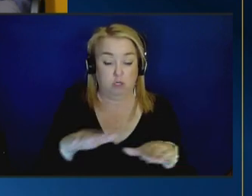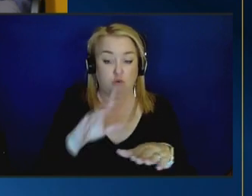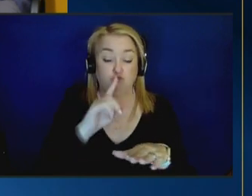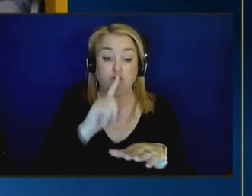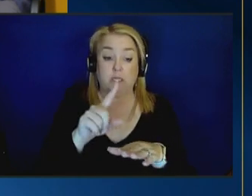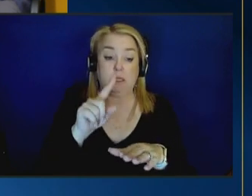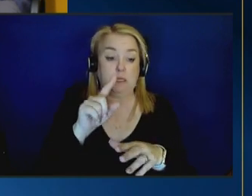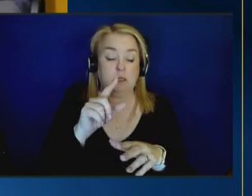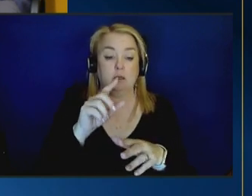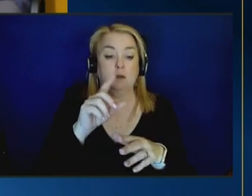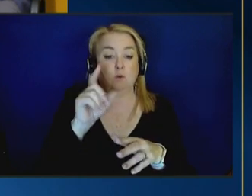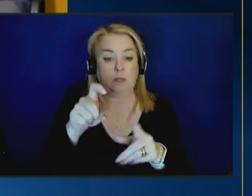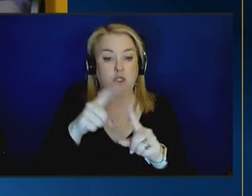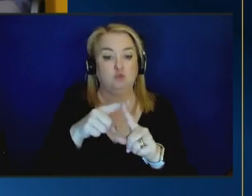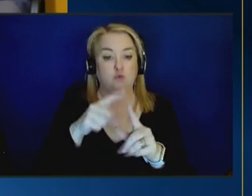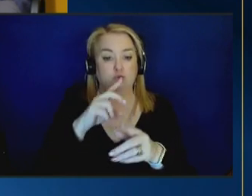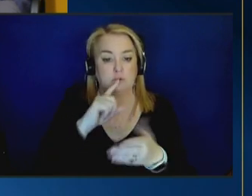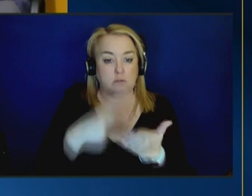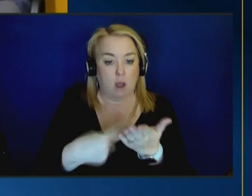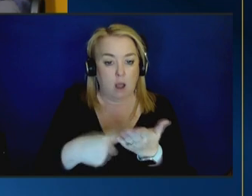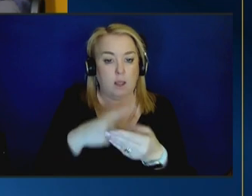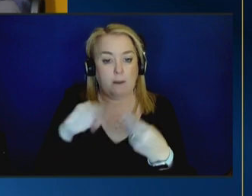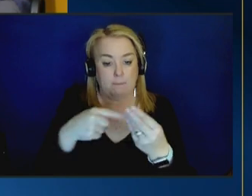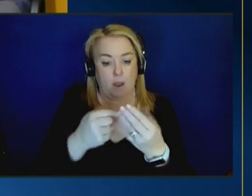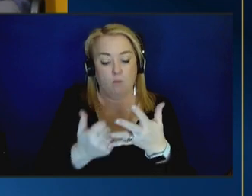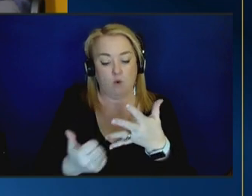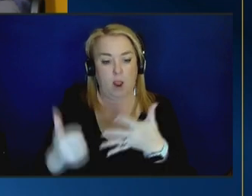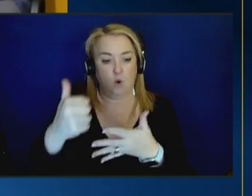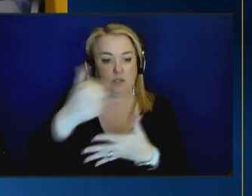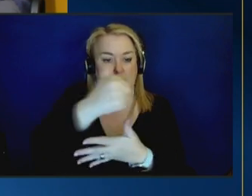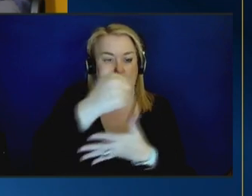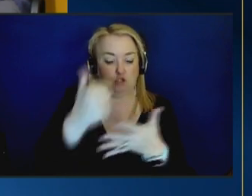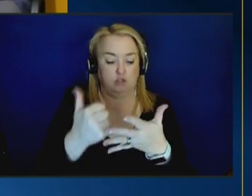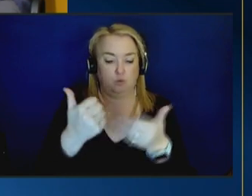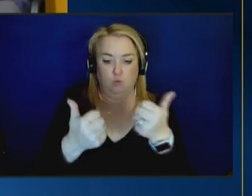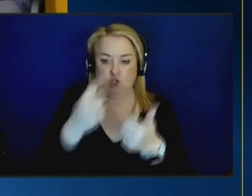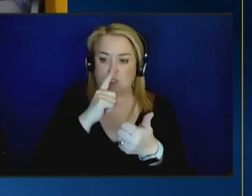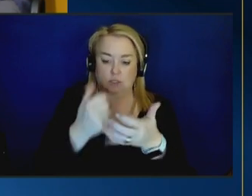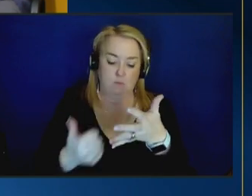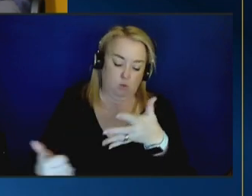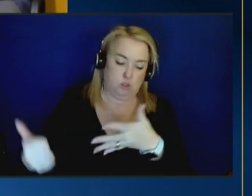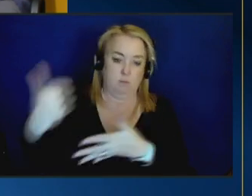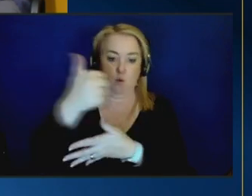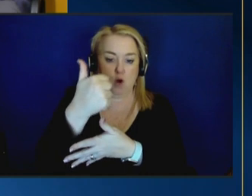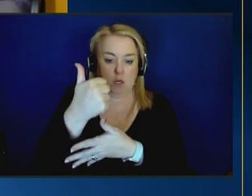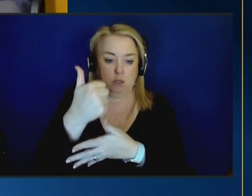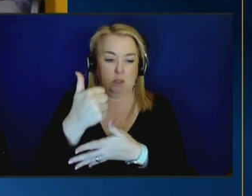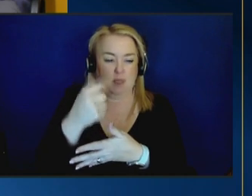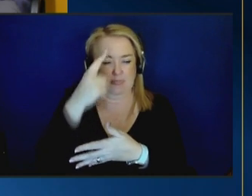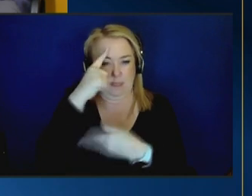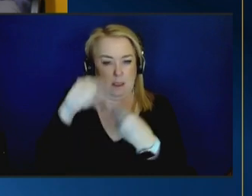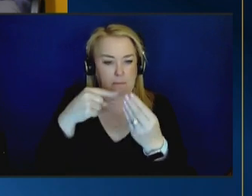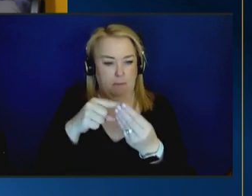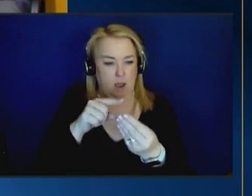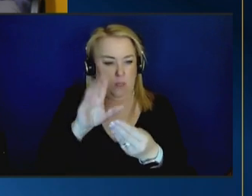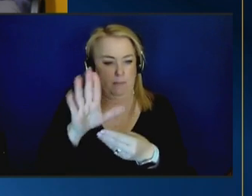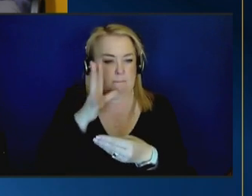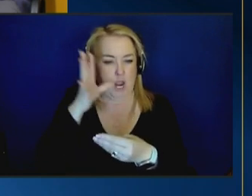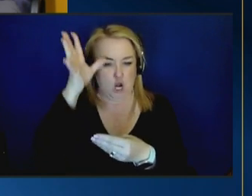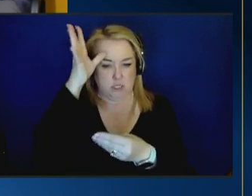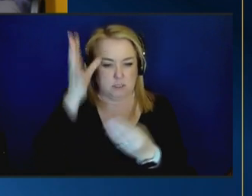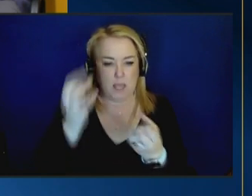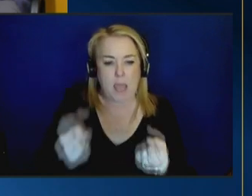prioritization what's most important because realistically put yourself in the shoes of their parent how many of us